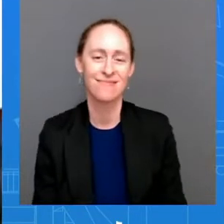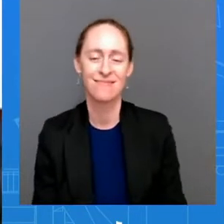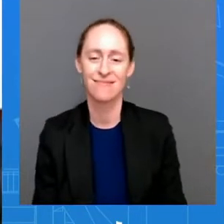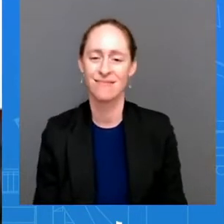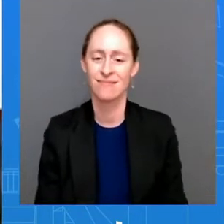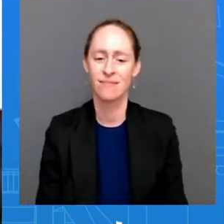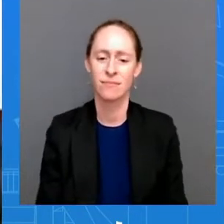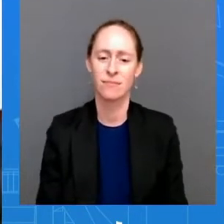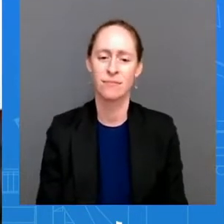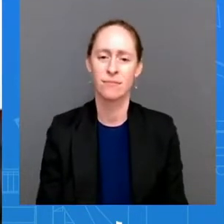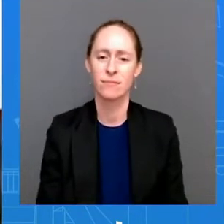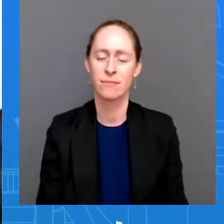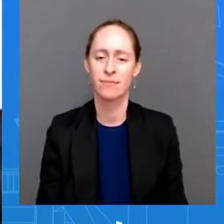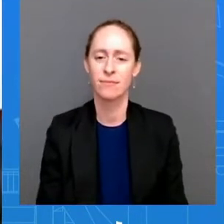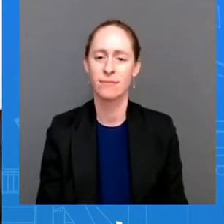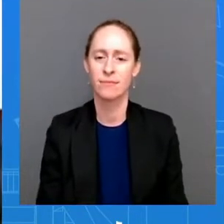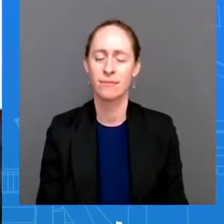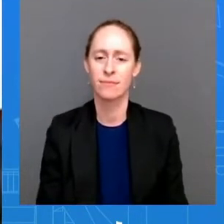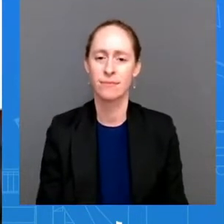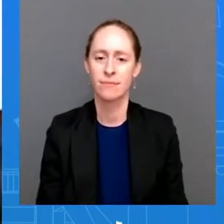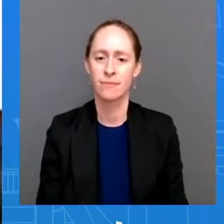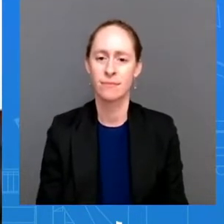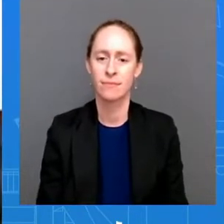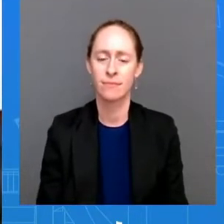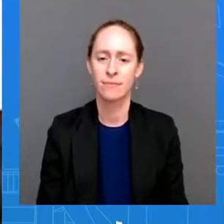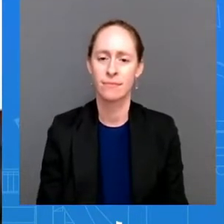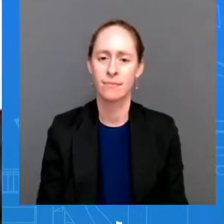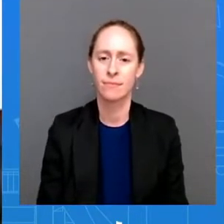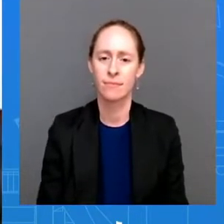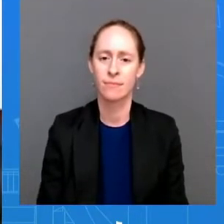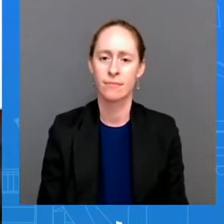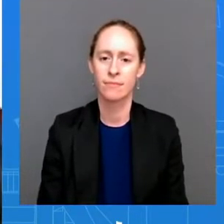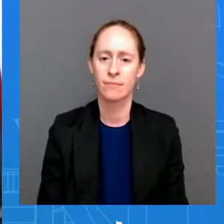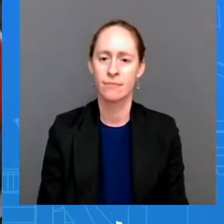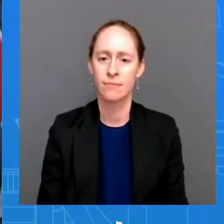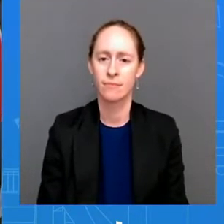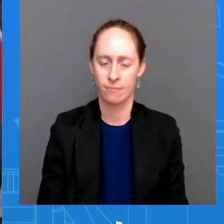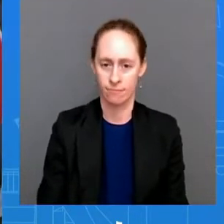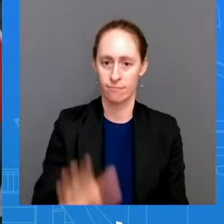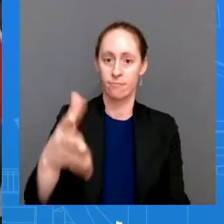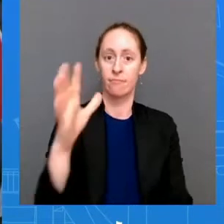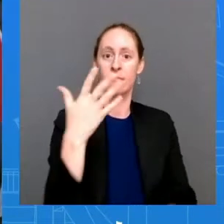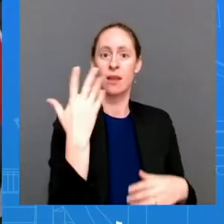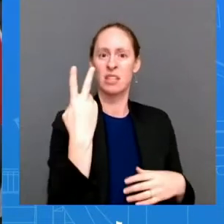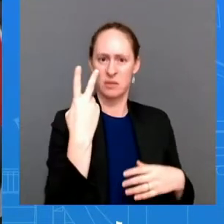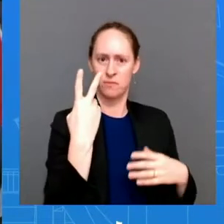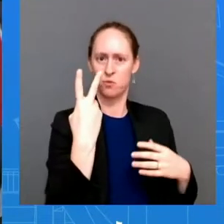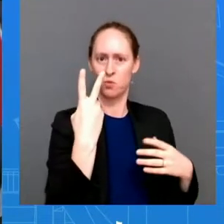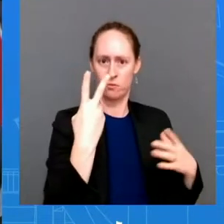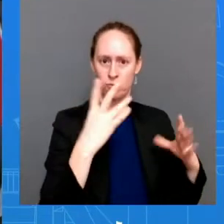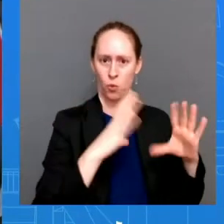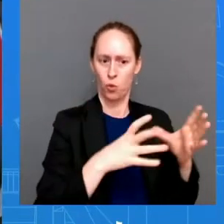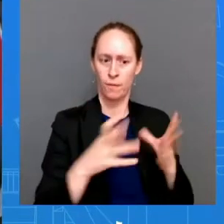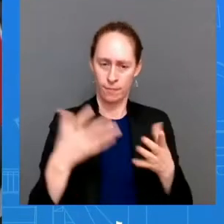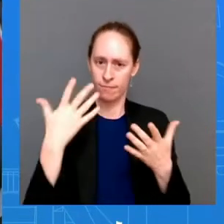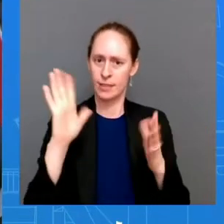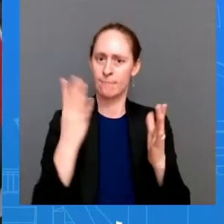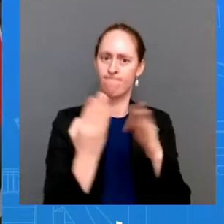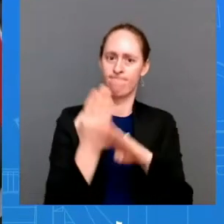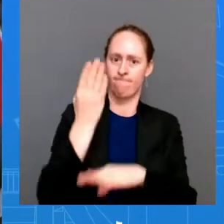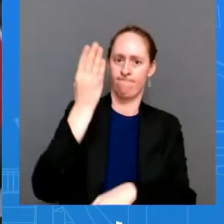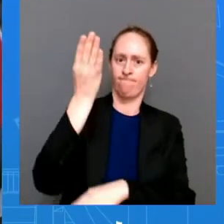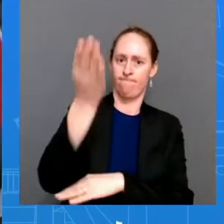collins and murkowski introduced a bill this week that would bar states from enacting pre-viability abortion bans